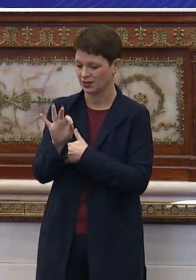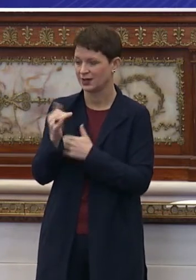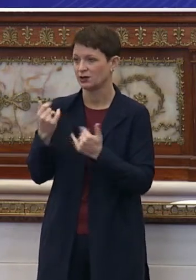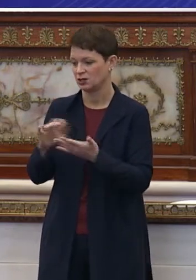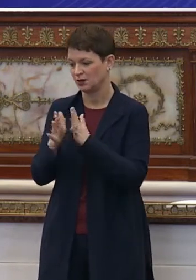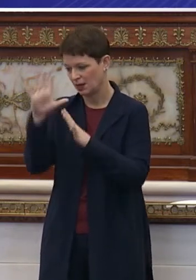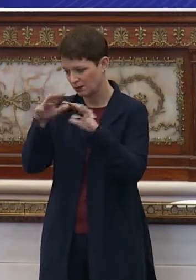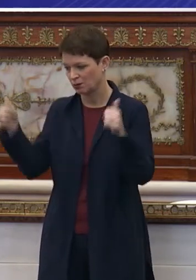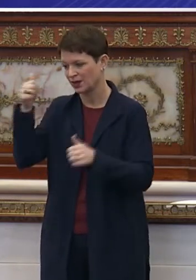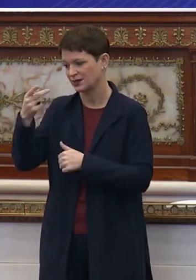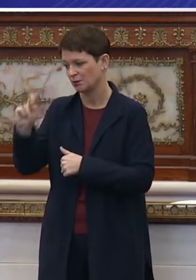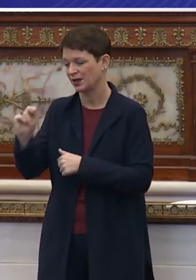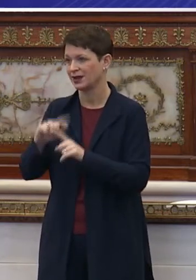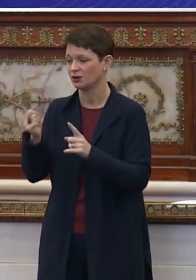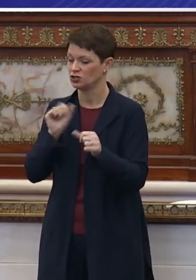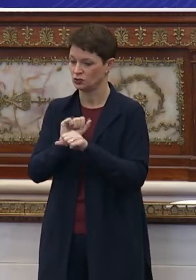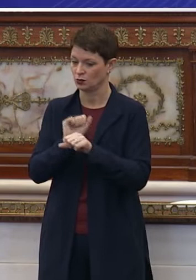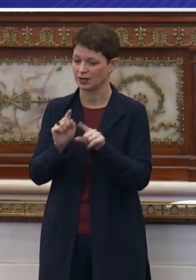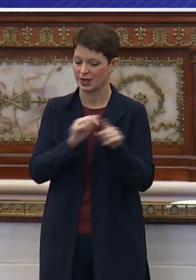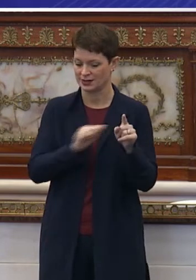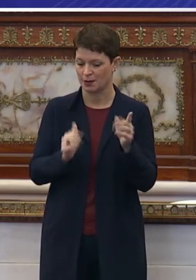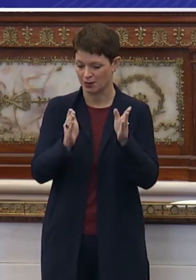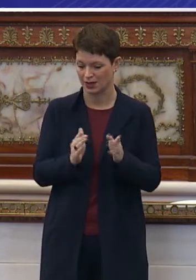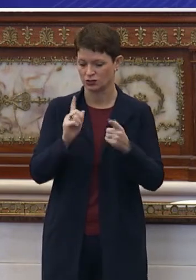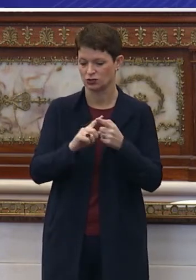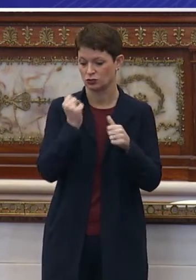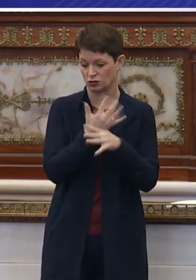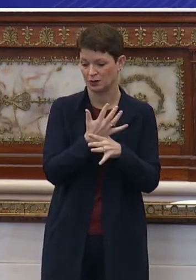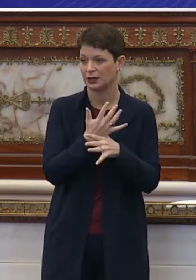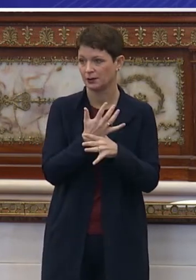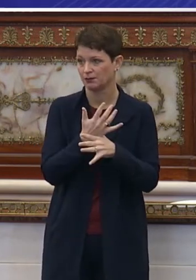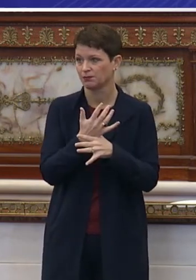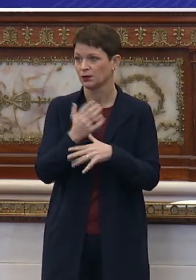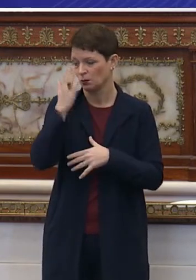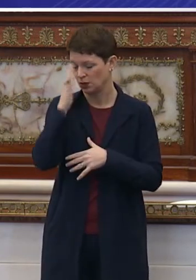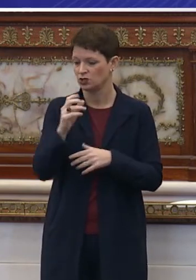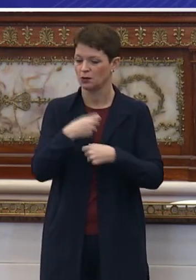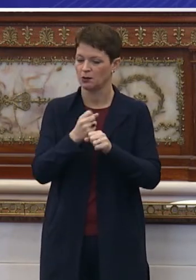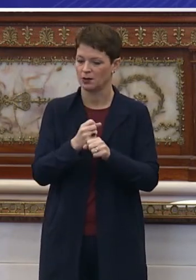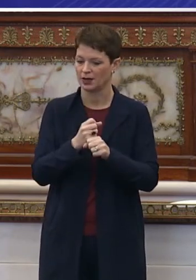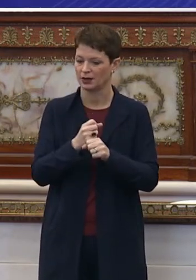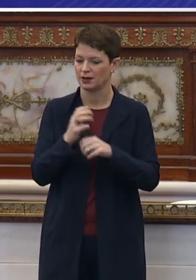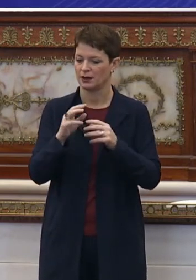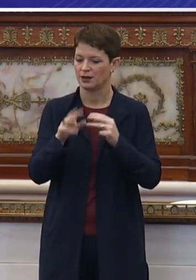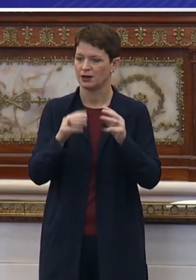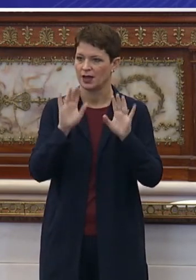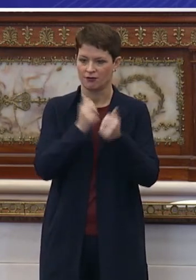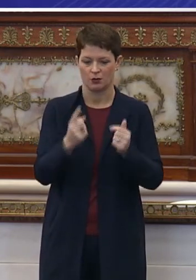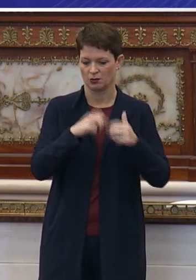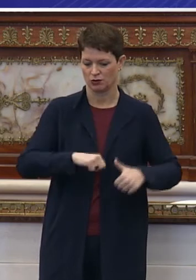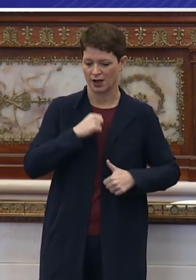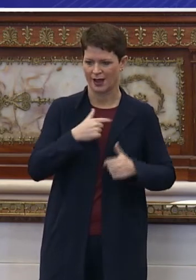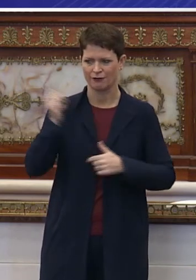she became the president penn and now she's serving as our ambassador to germany and we know that she'll make the love you proud what an amazing story